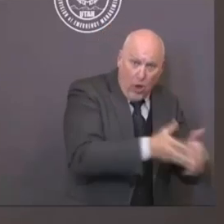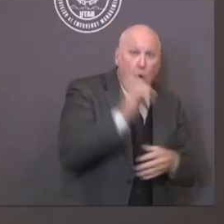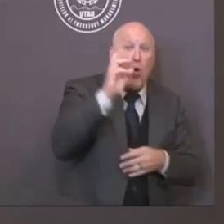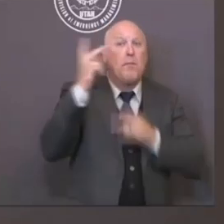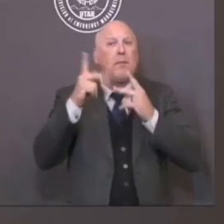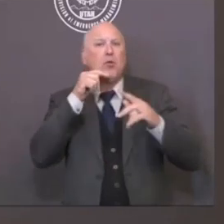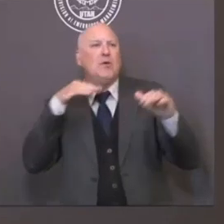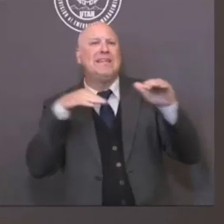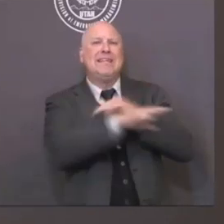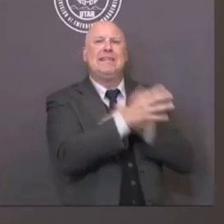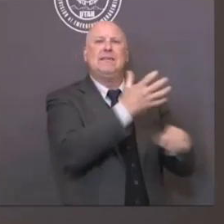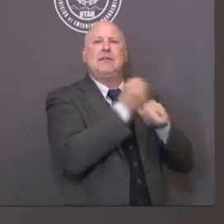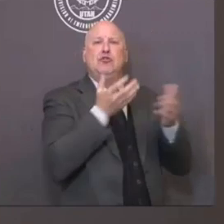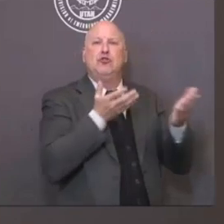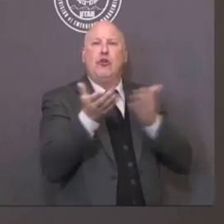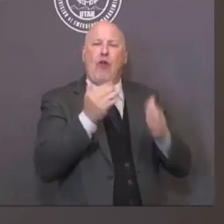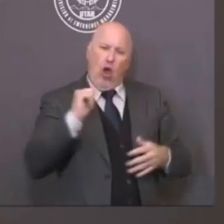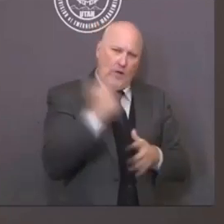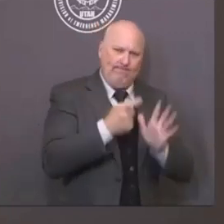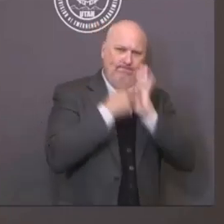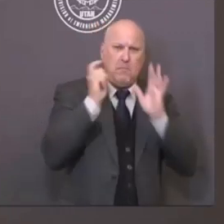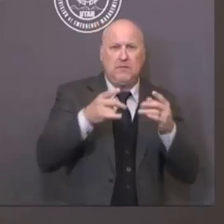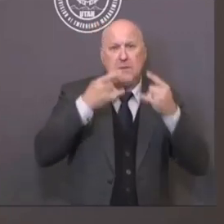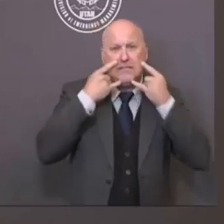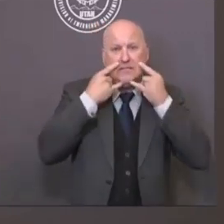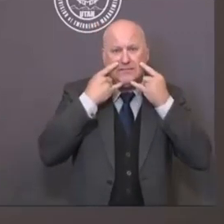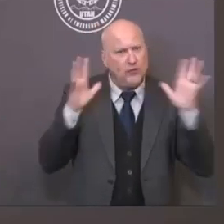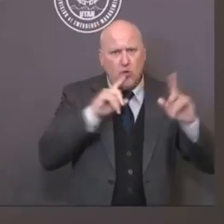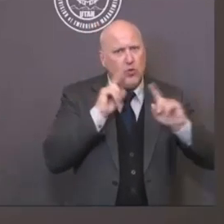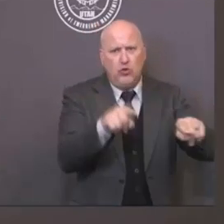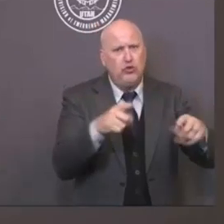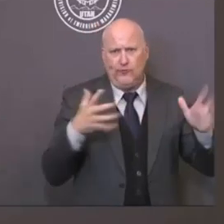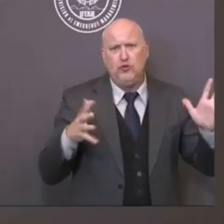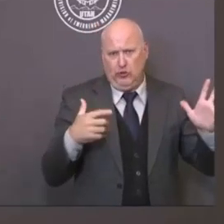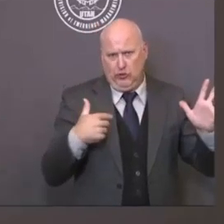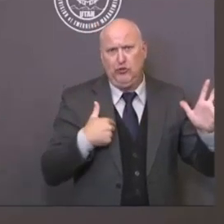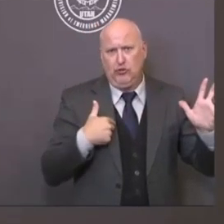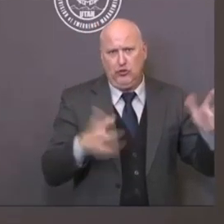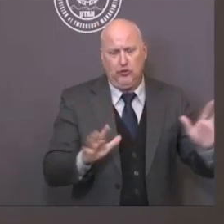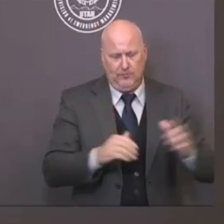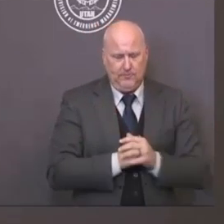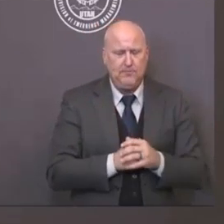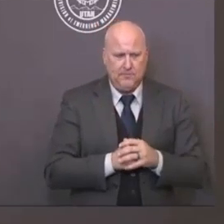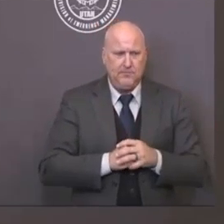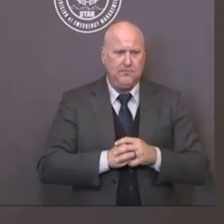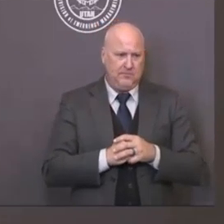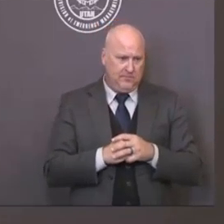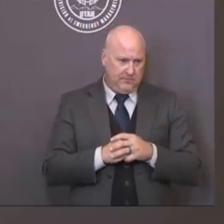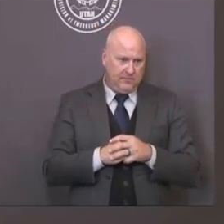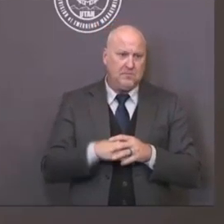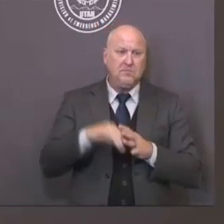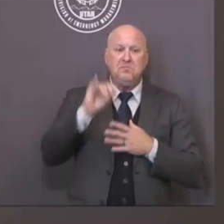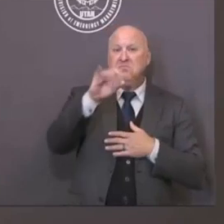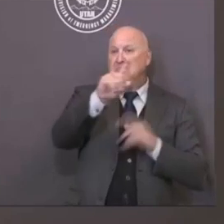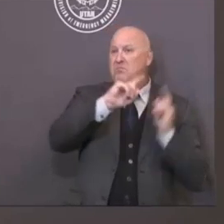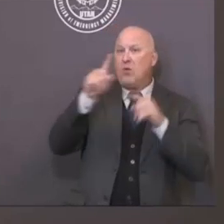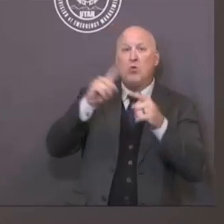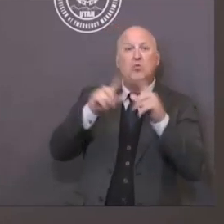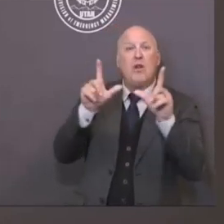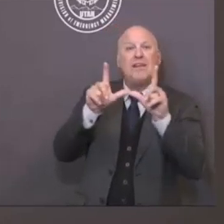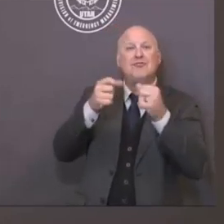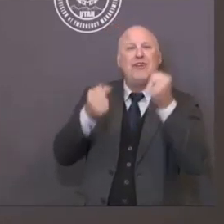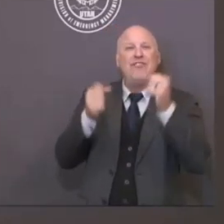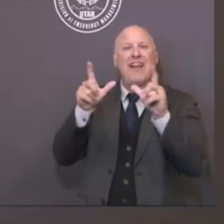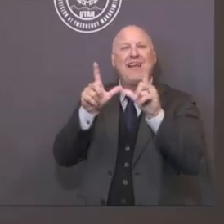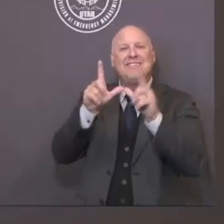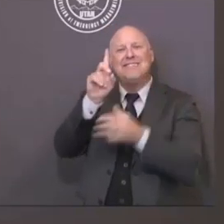citizens to come and do business with the government. If you go to the DMV, we'd ask you, in fact, to wear a mask when